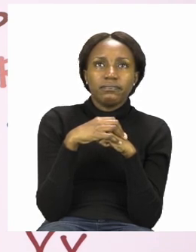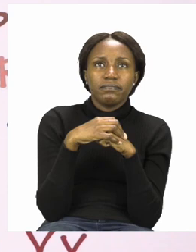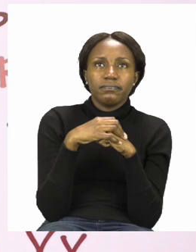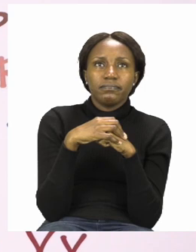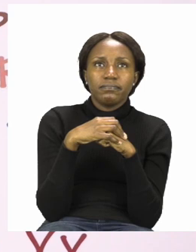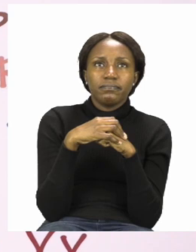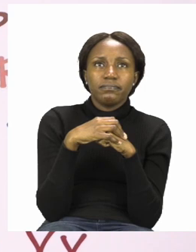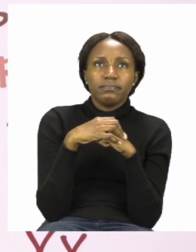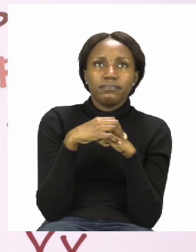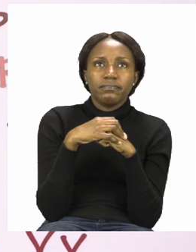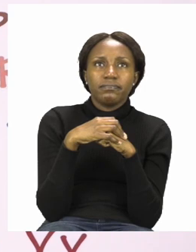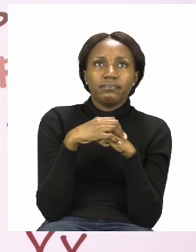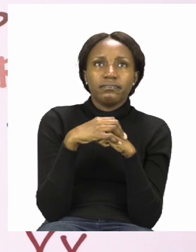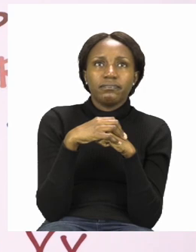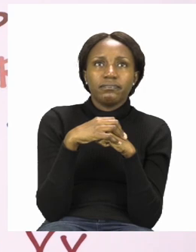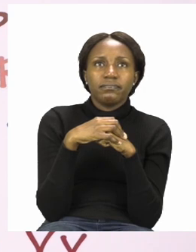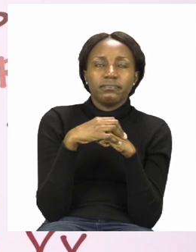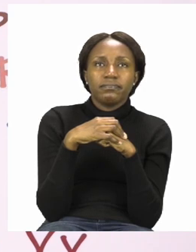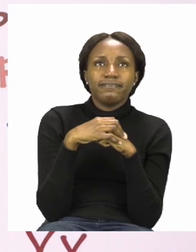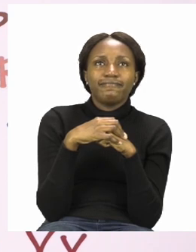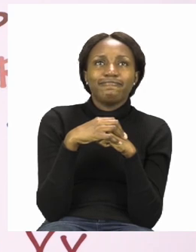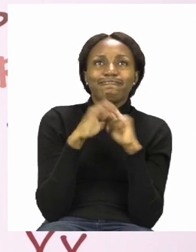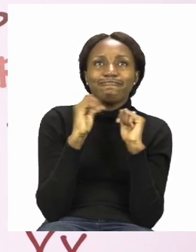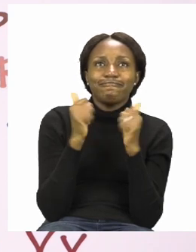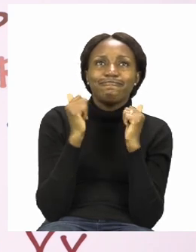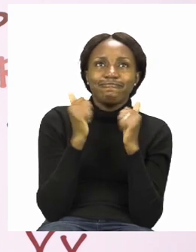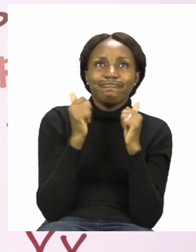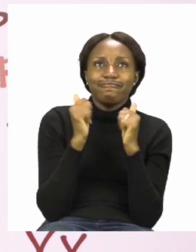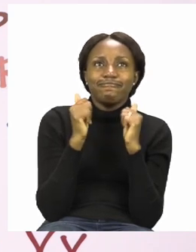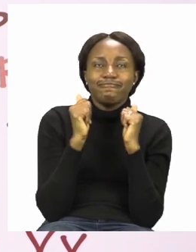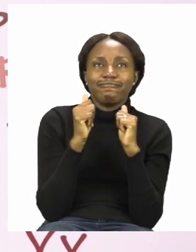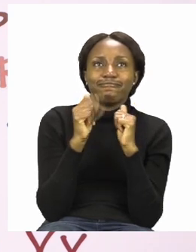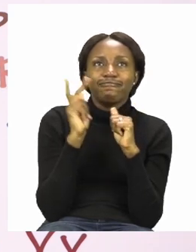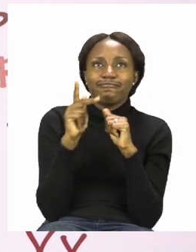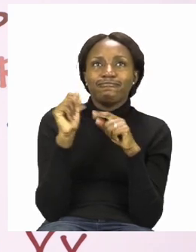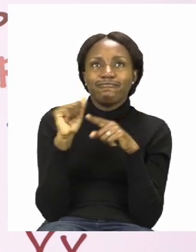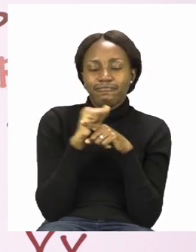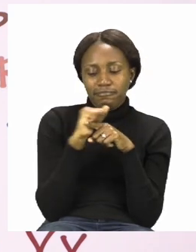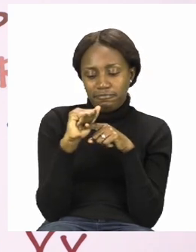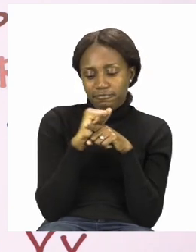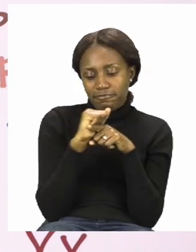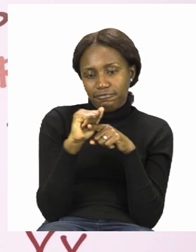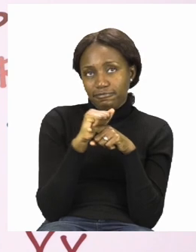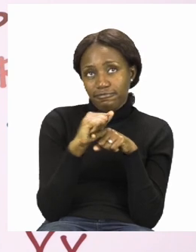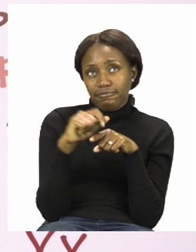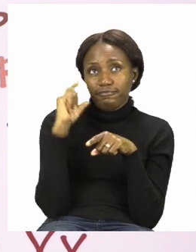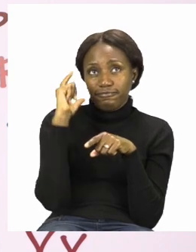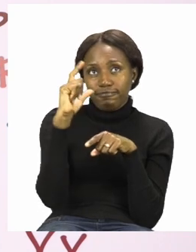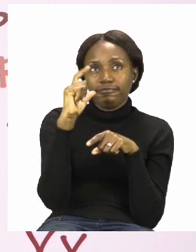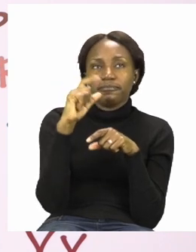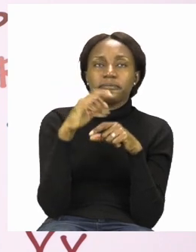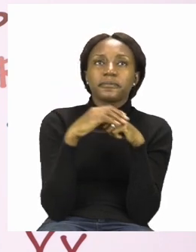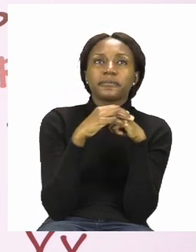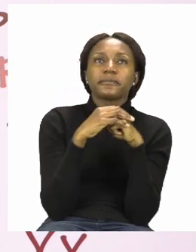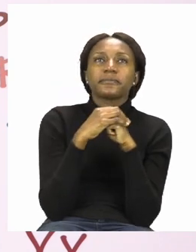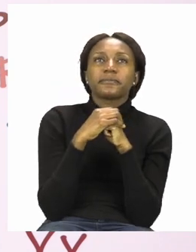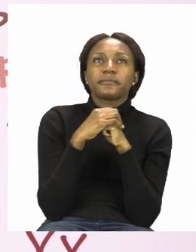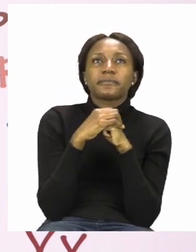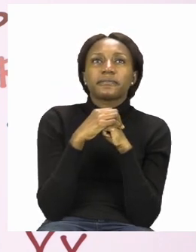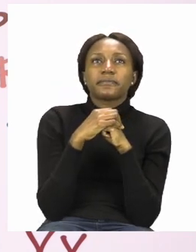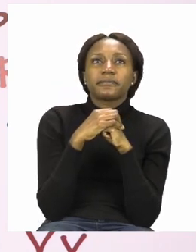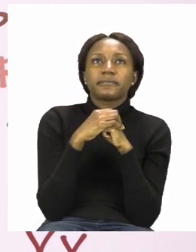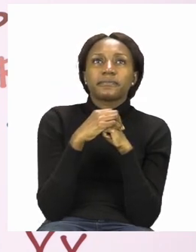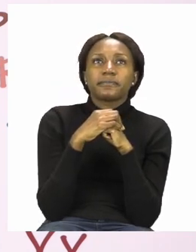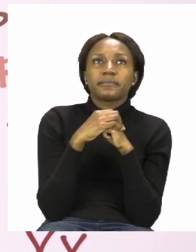bit well done so that is our big letter k let's try it again we're going to start just